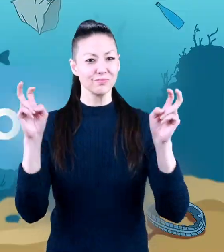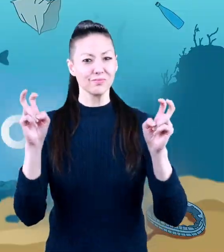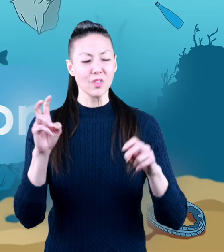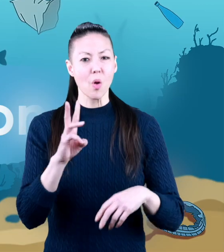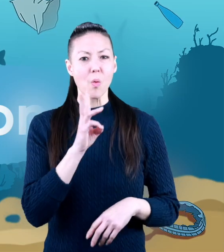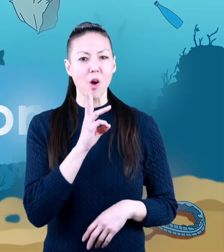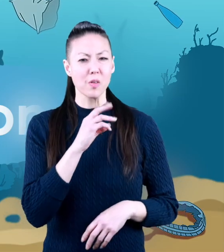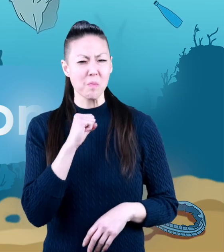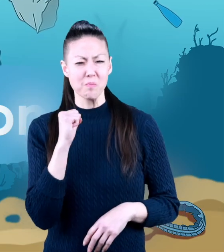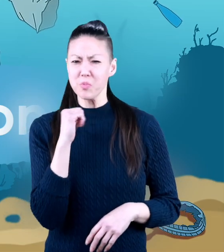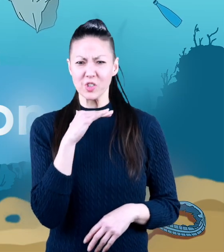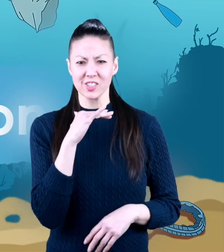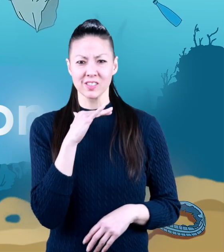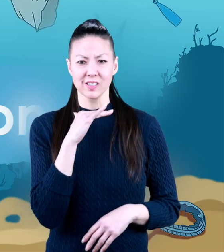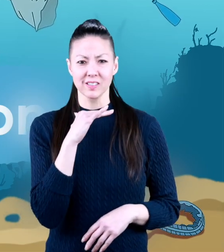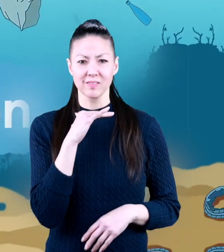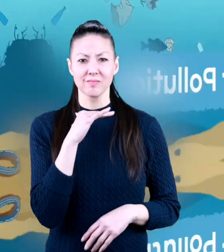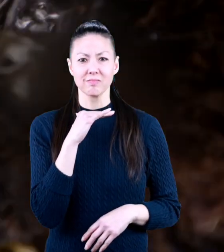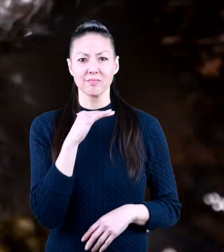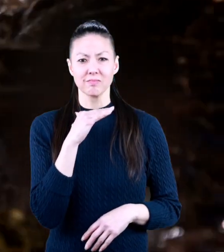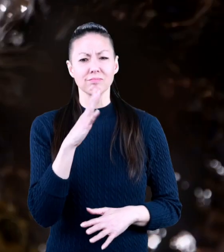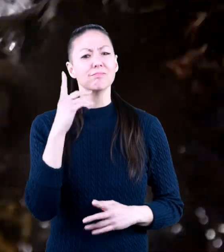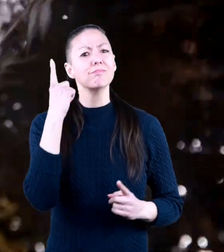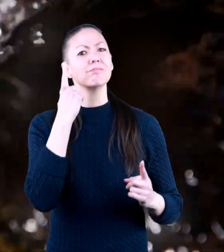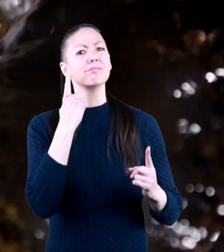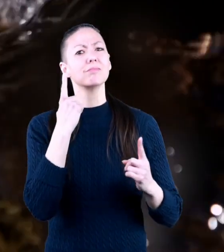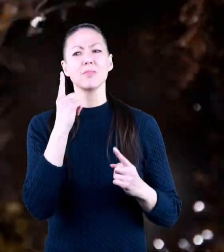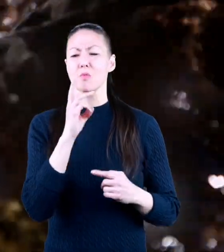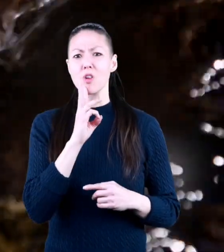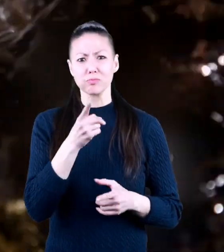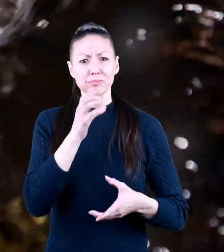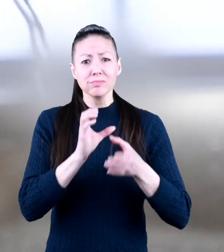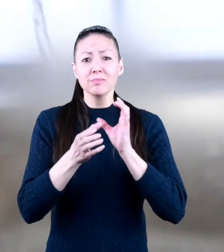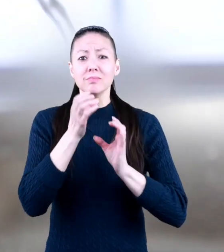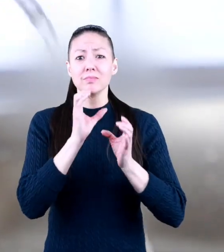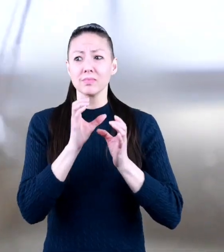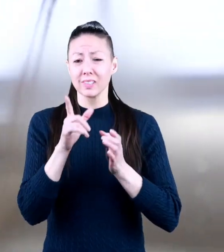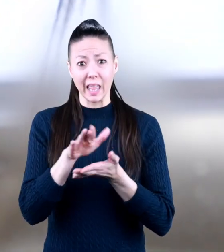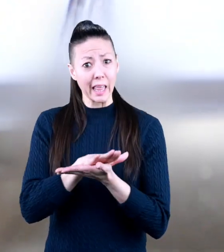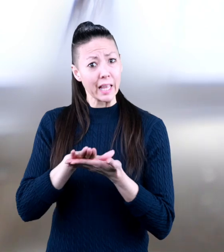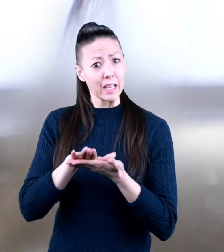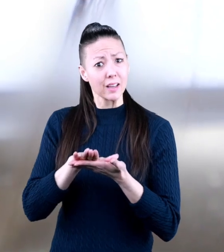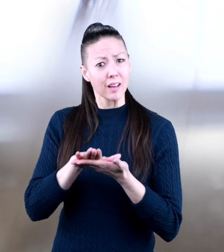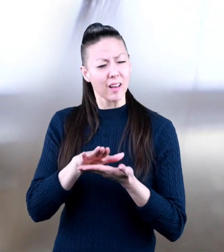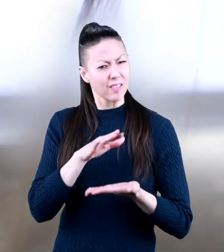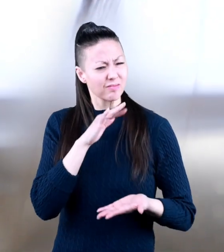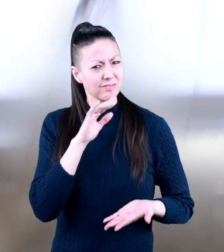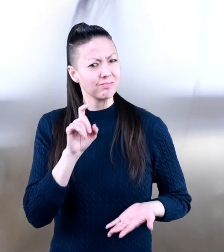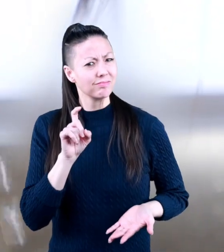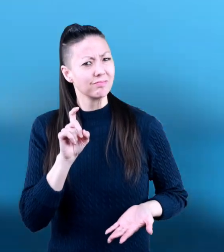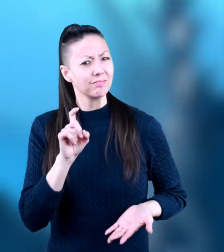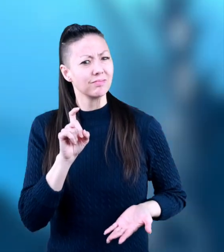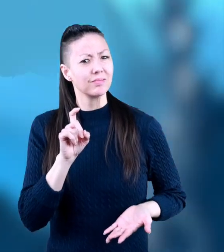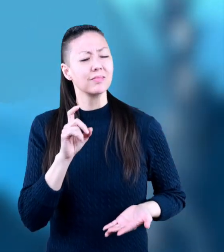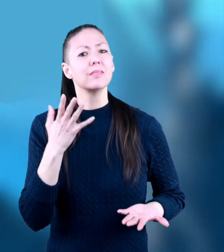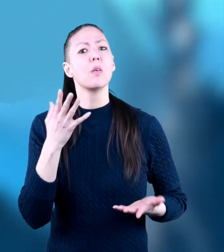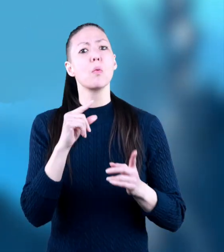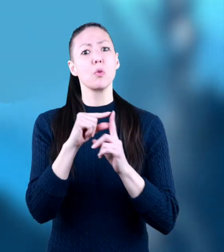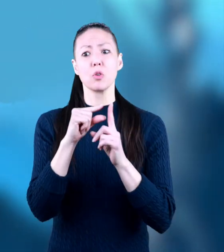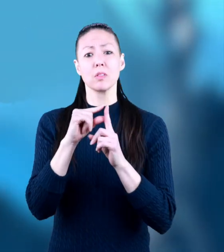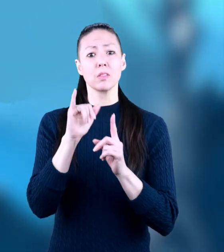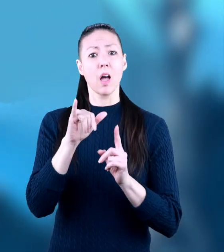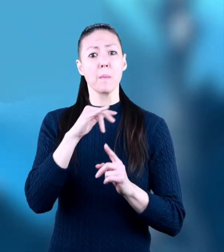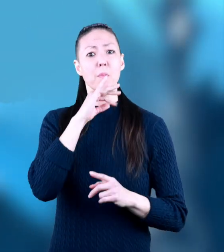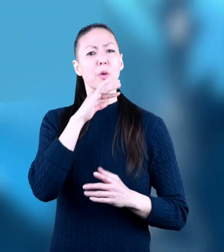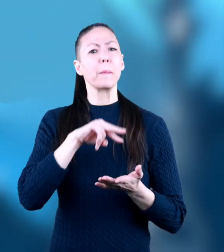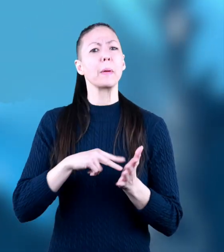water pollution for kids have you ever thought about the water you drink and whether or not it's clean do you know